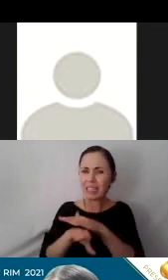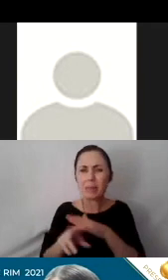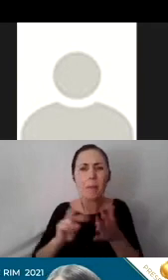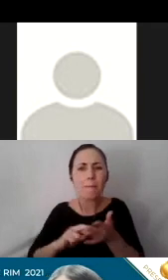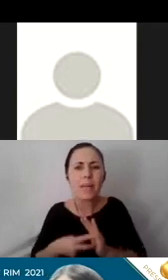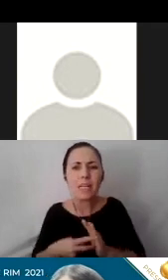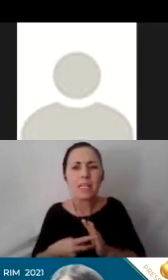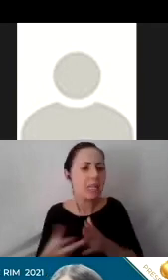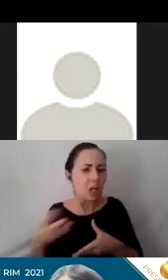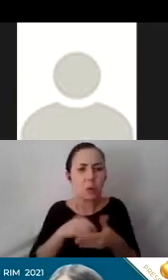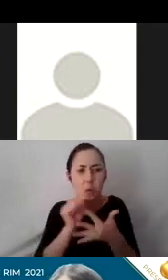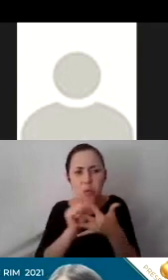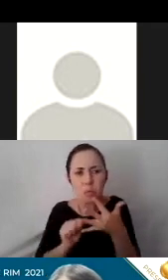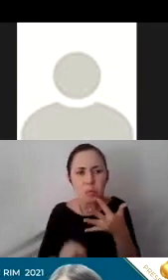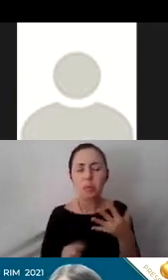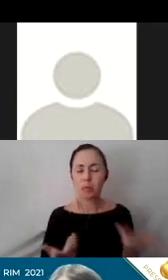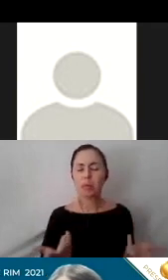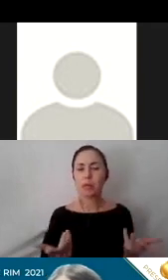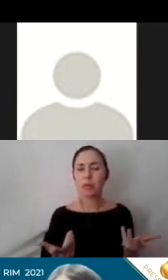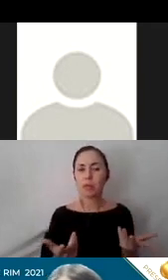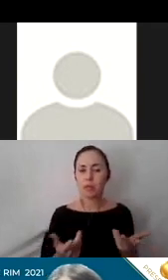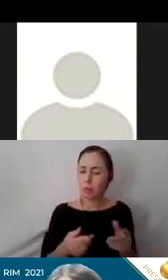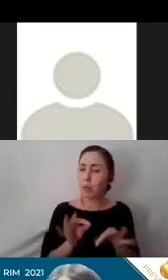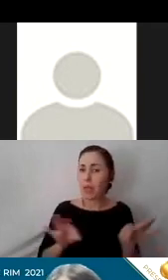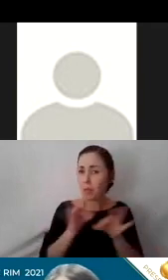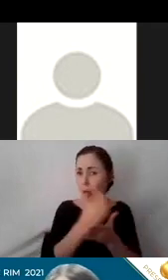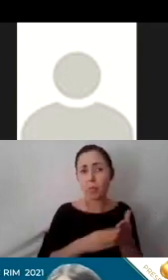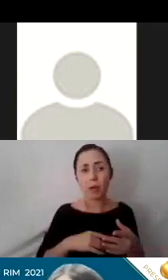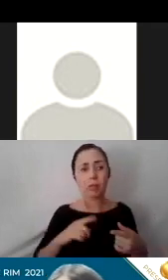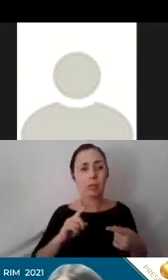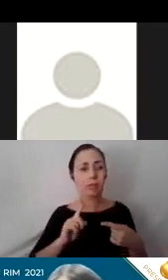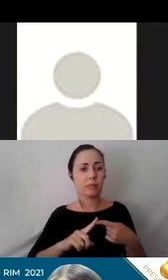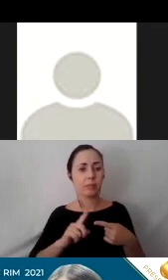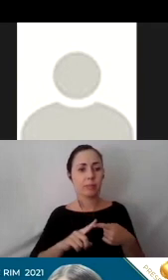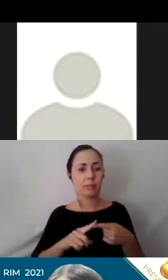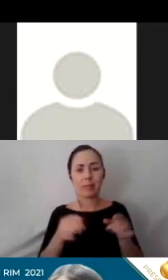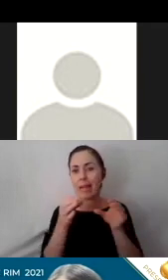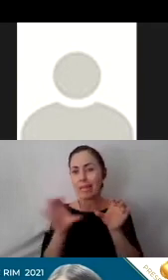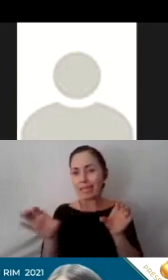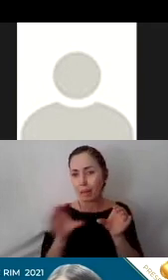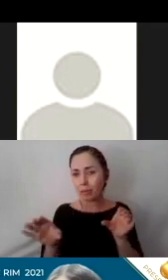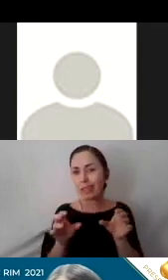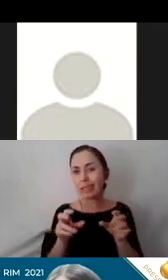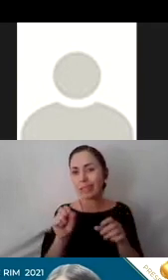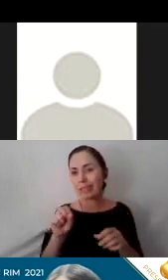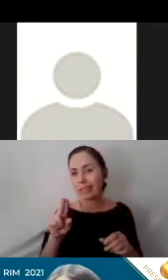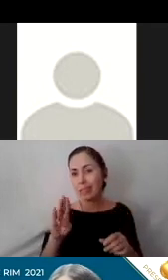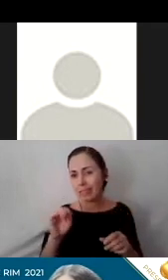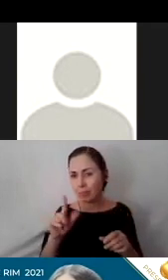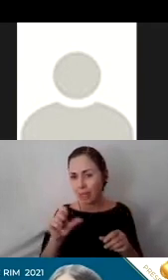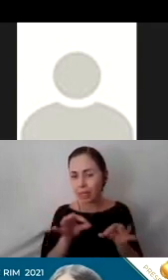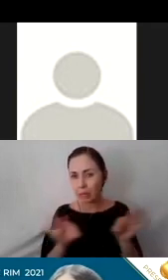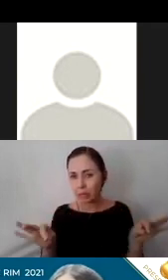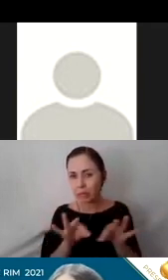Some of the major features of 508 compliance include closed captioning and subtitles for audio and video